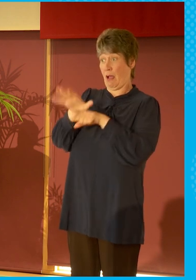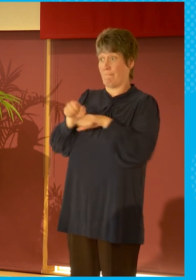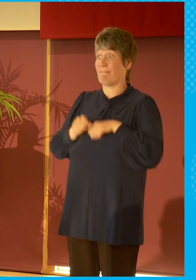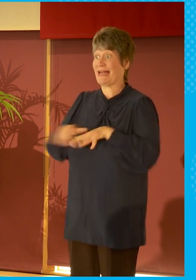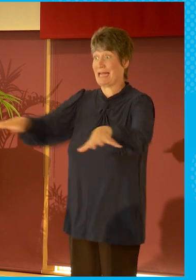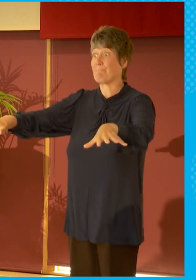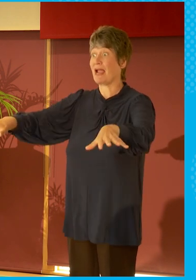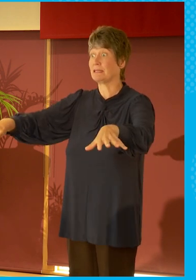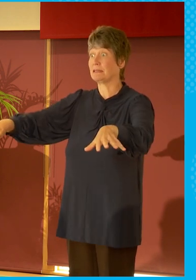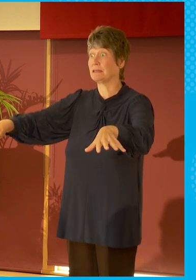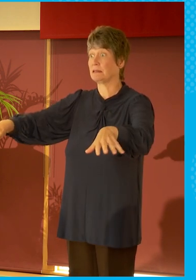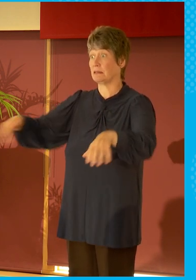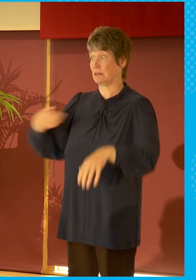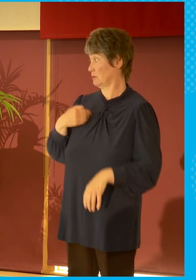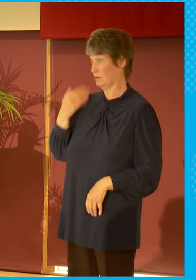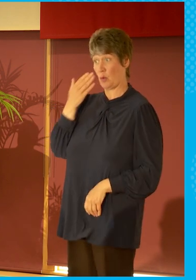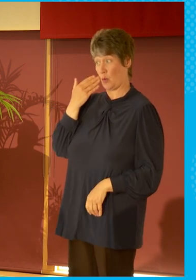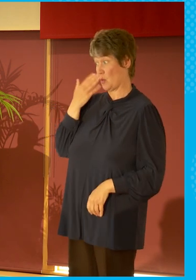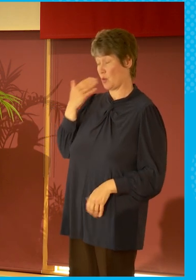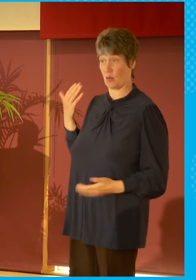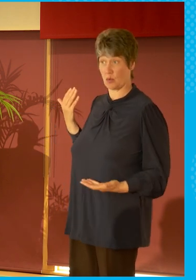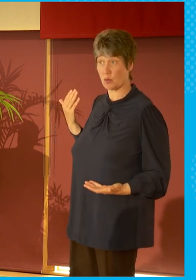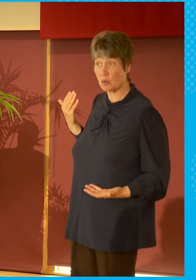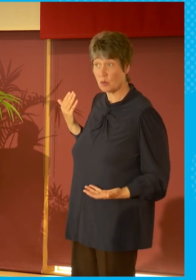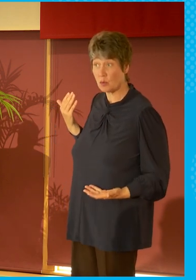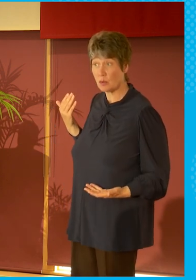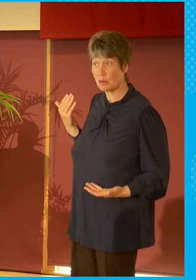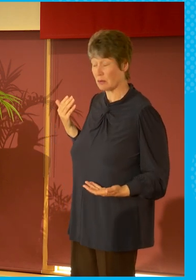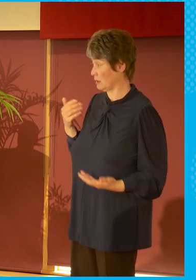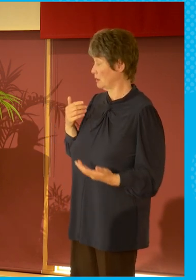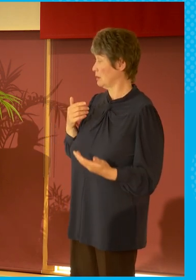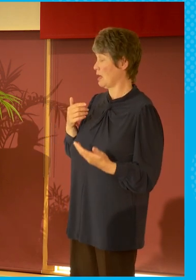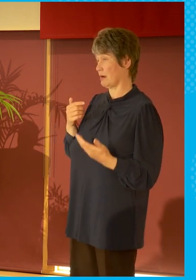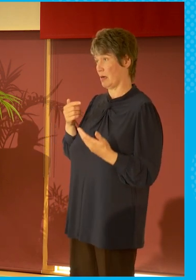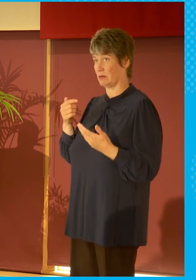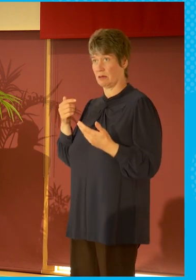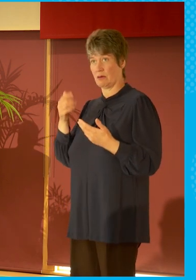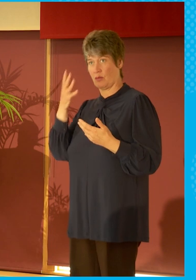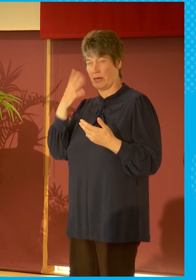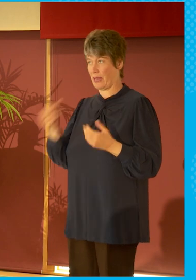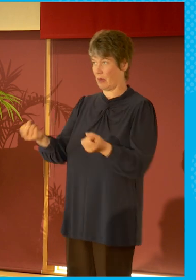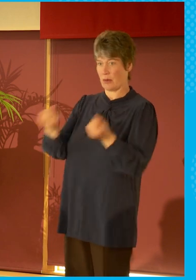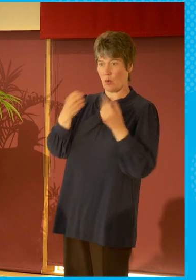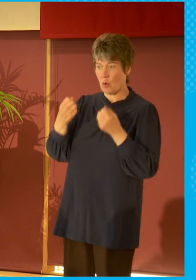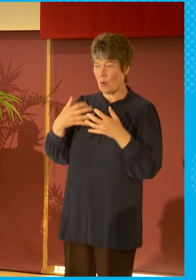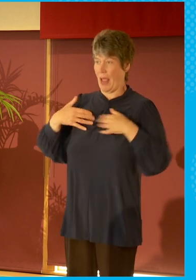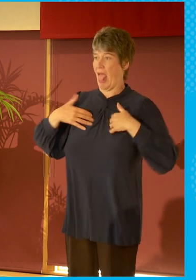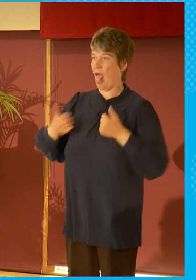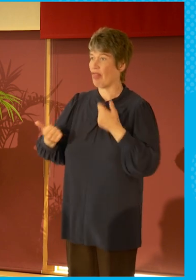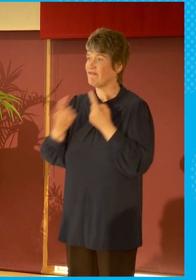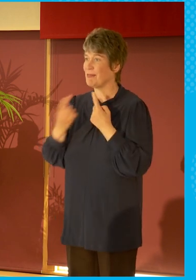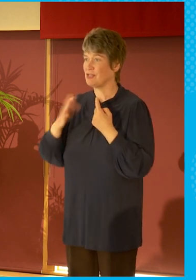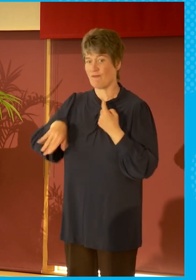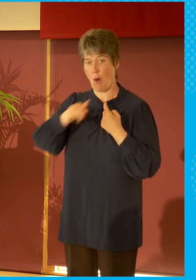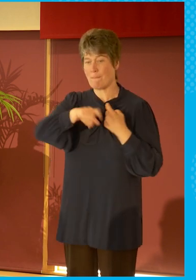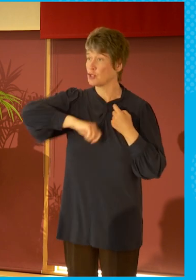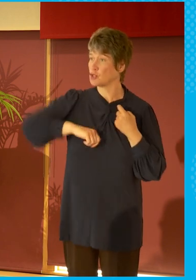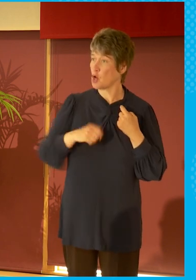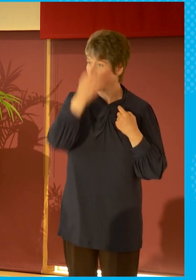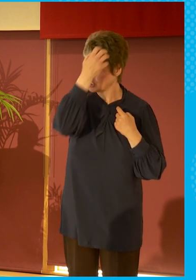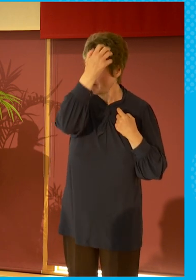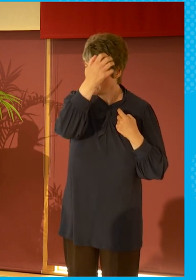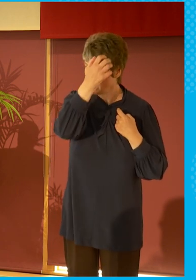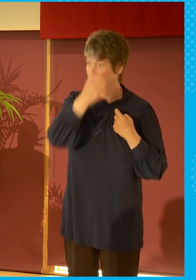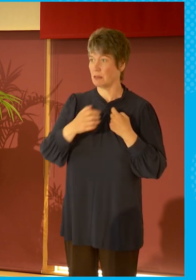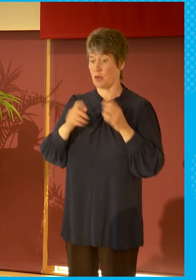only really a short distance ago in terms of all of our memories, getting health information from both the Scottish government and the UK government to the